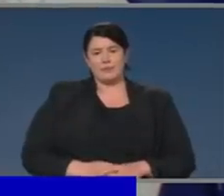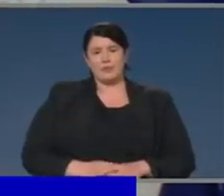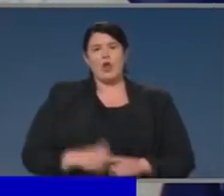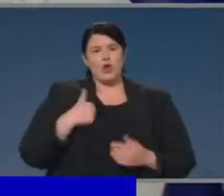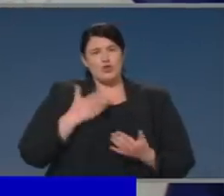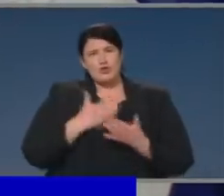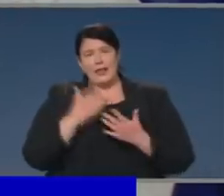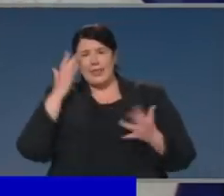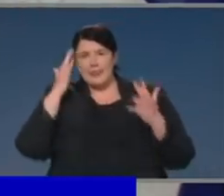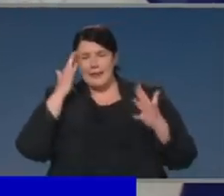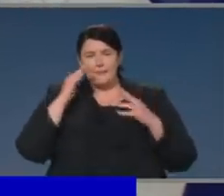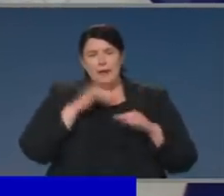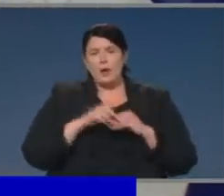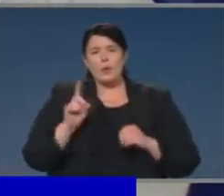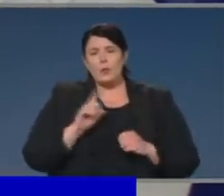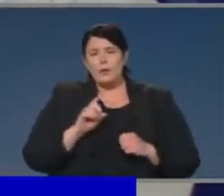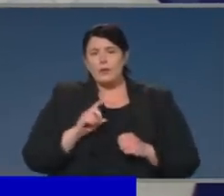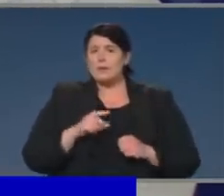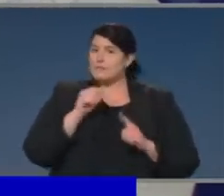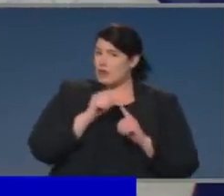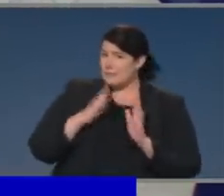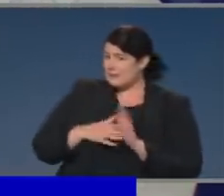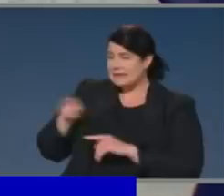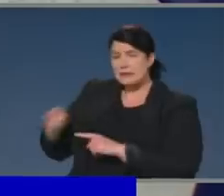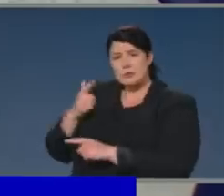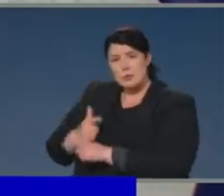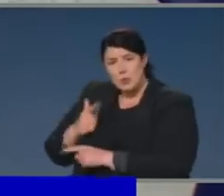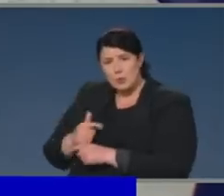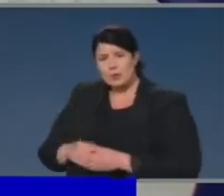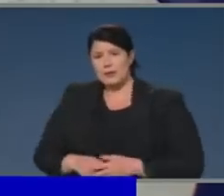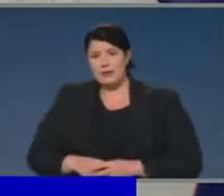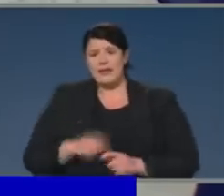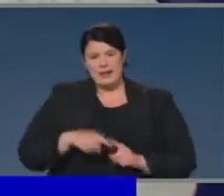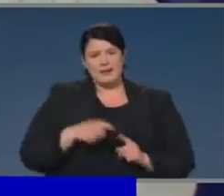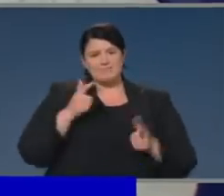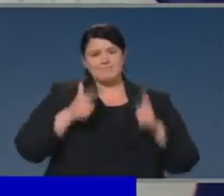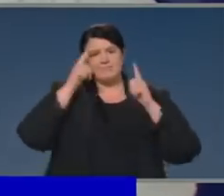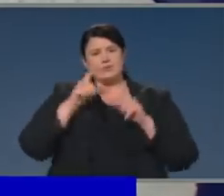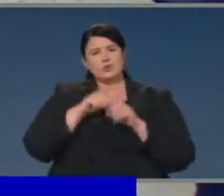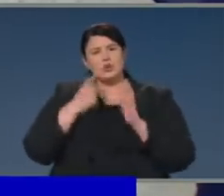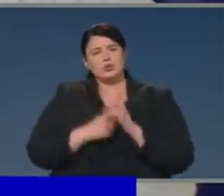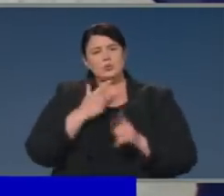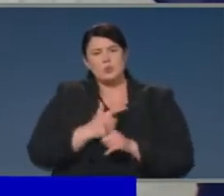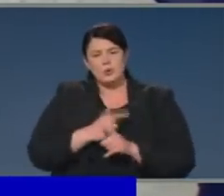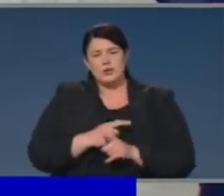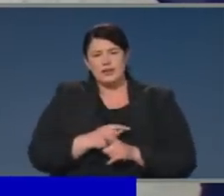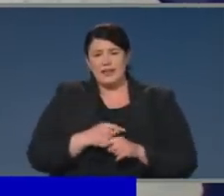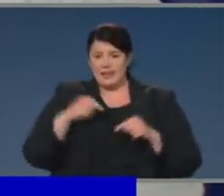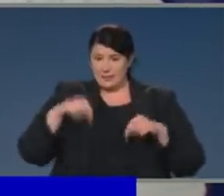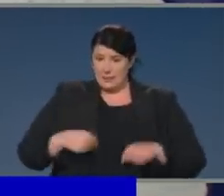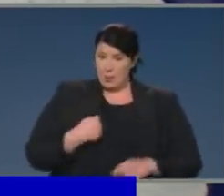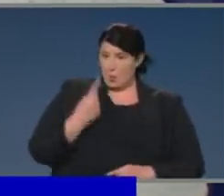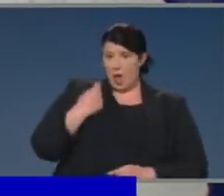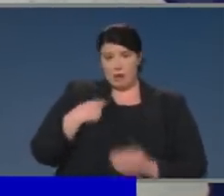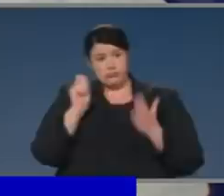I reflect the comments from both the Prime Minister and Minister Hunt, that this has been a collective effort.